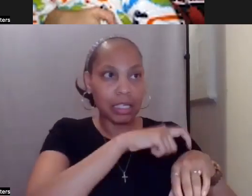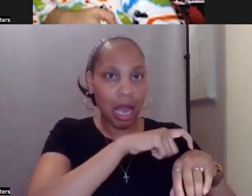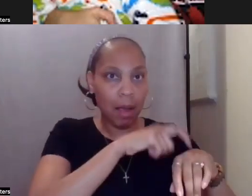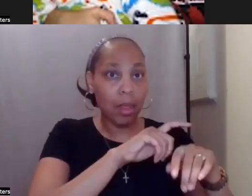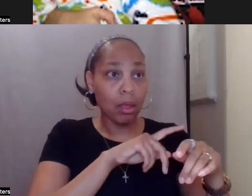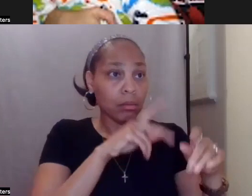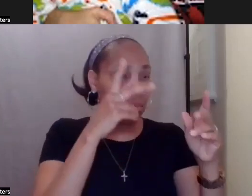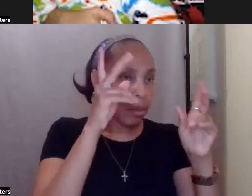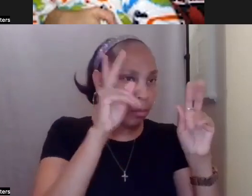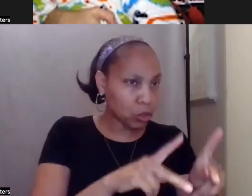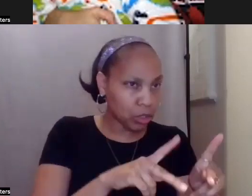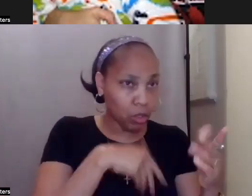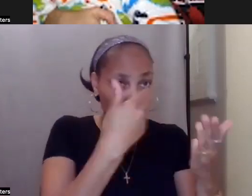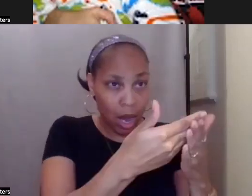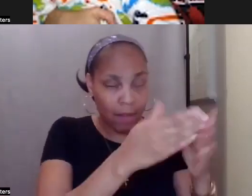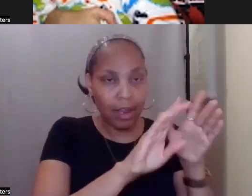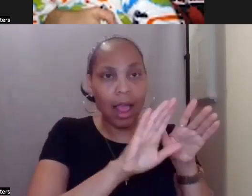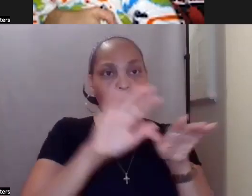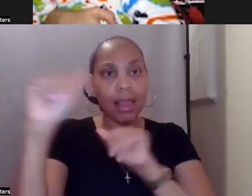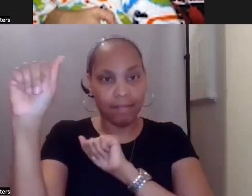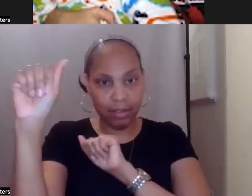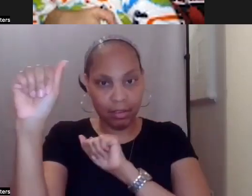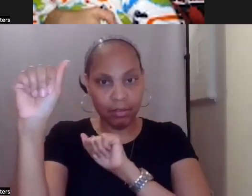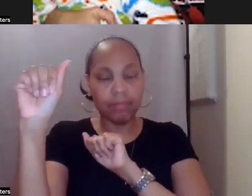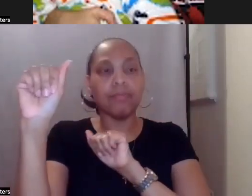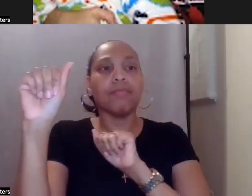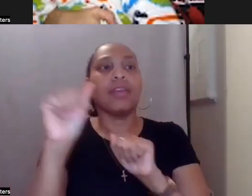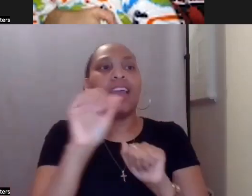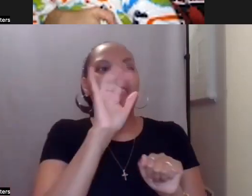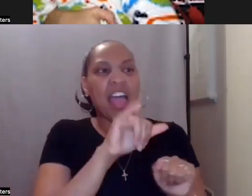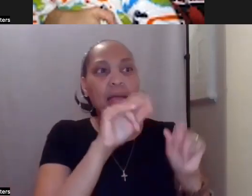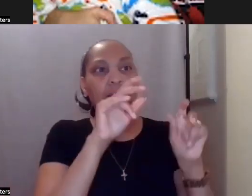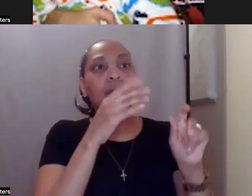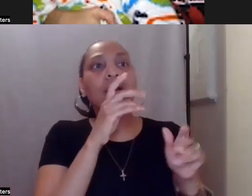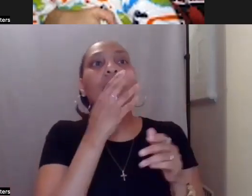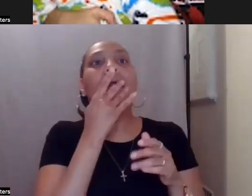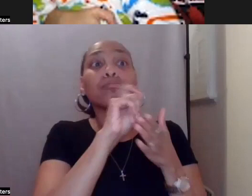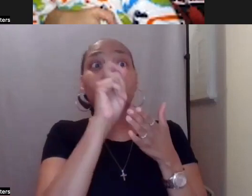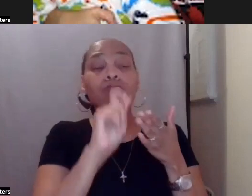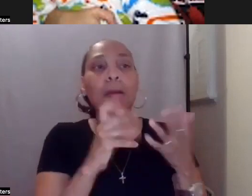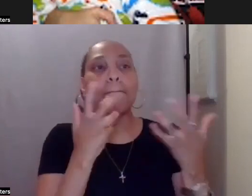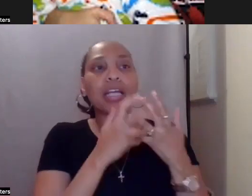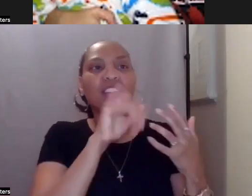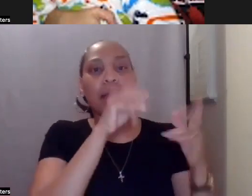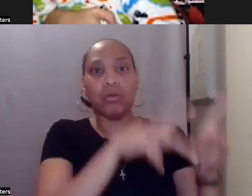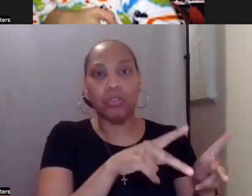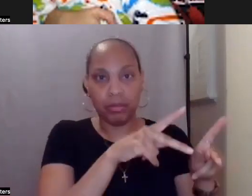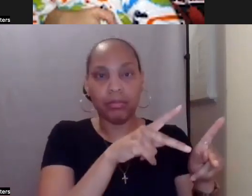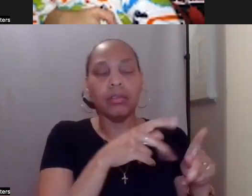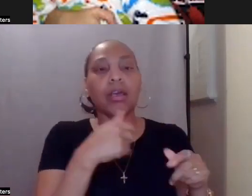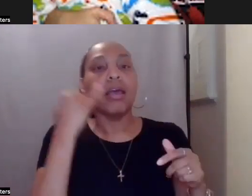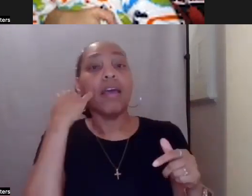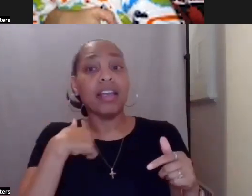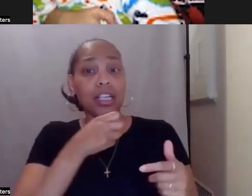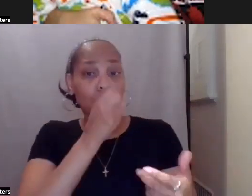person's hours in market with their designated colored marker. Um, and when I needed to approve and sign a person's time sheet, I had an